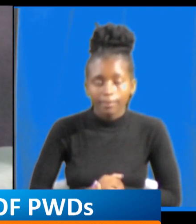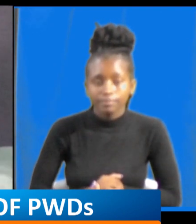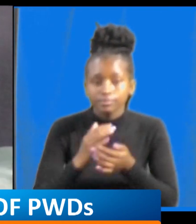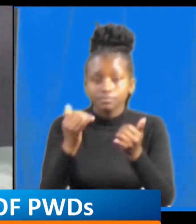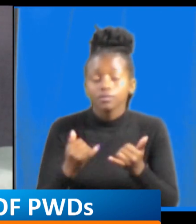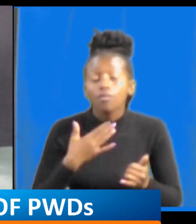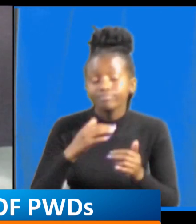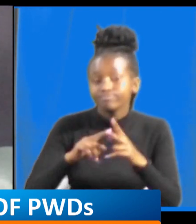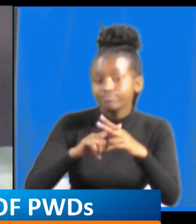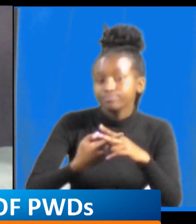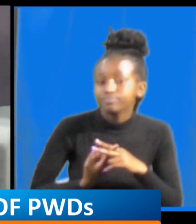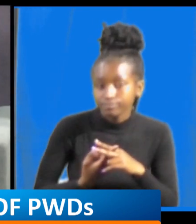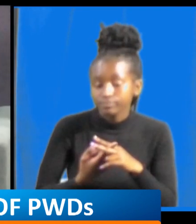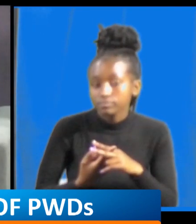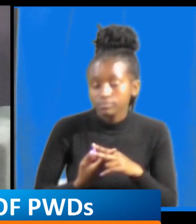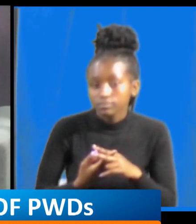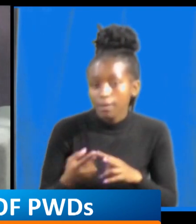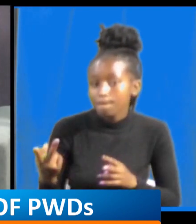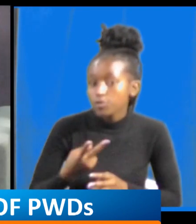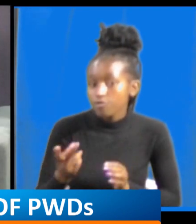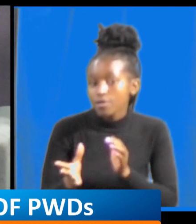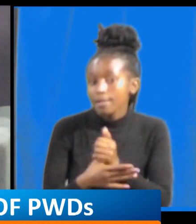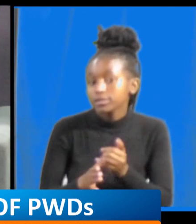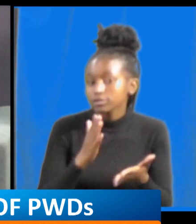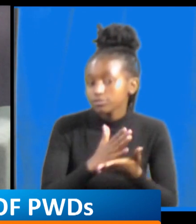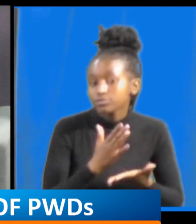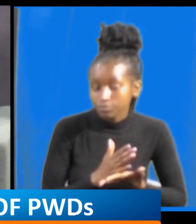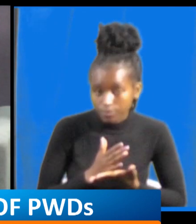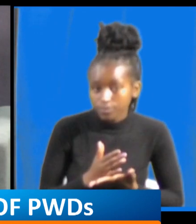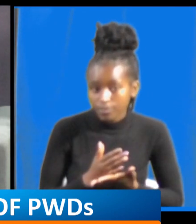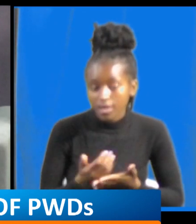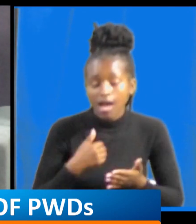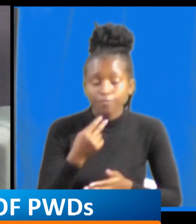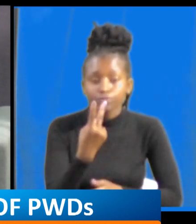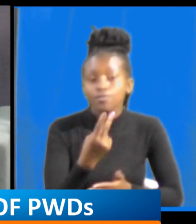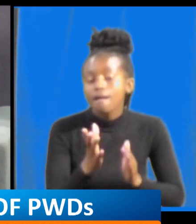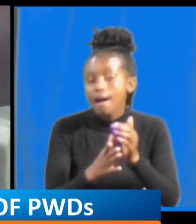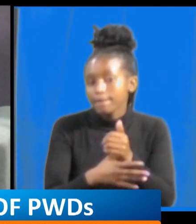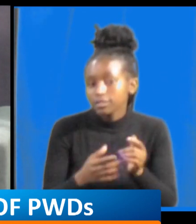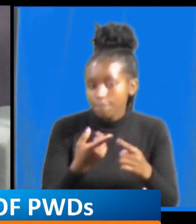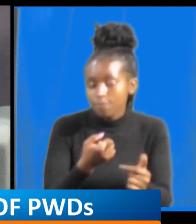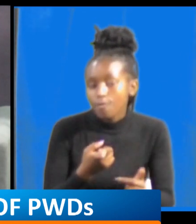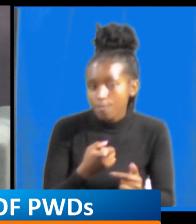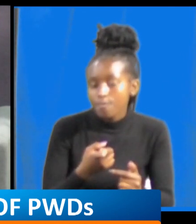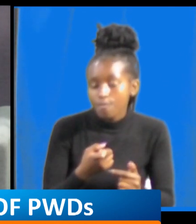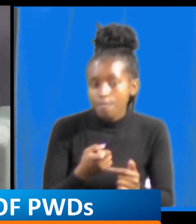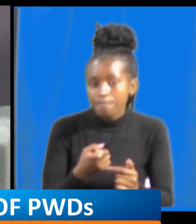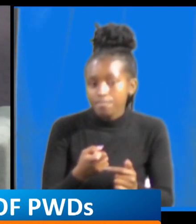guys you are ambassadors i'm in company of two ambassadors in the building in the room